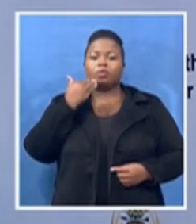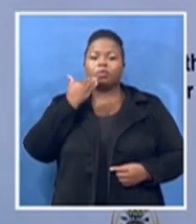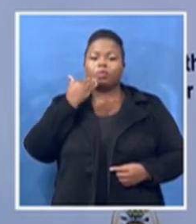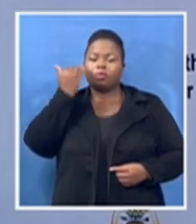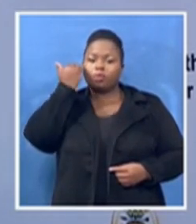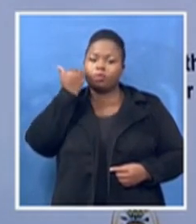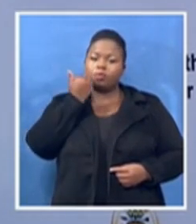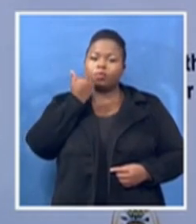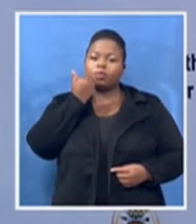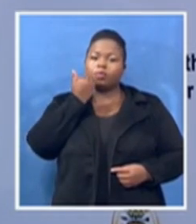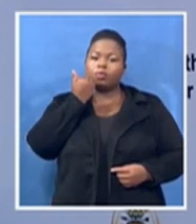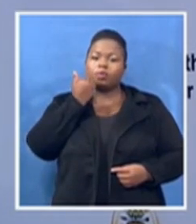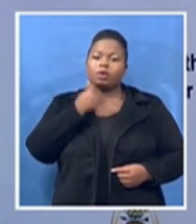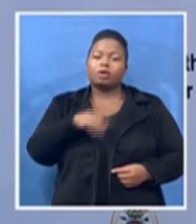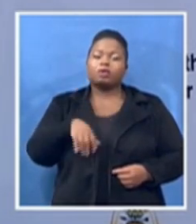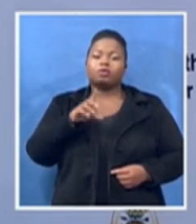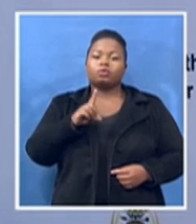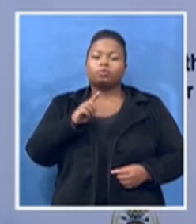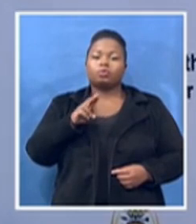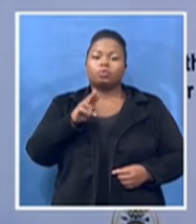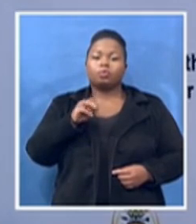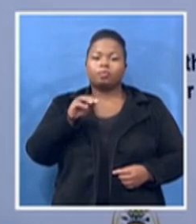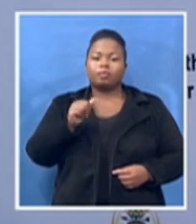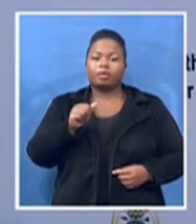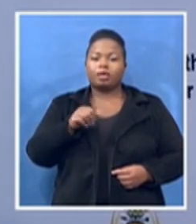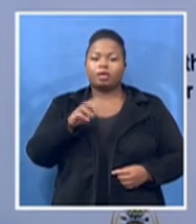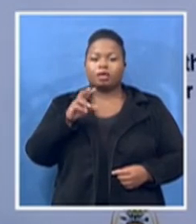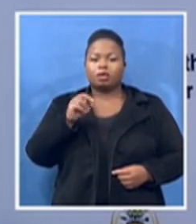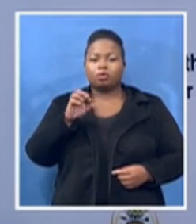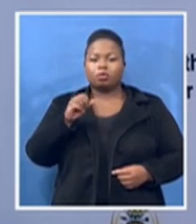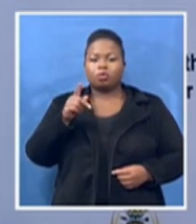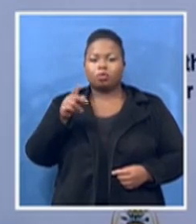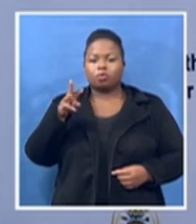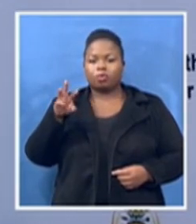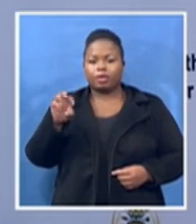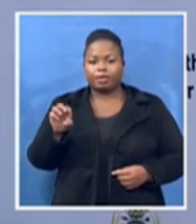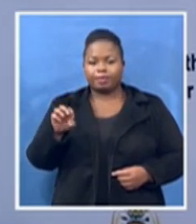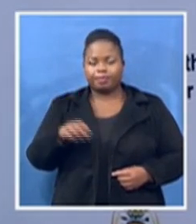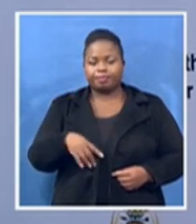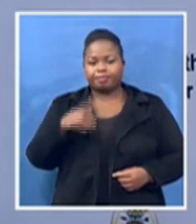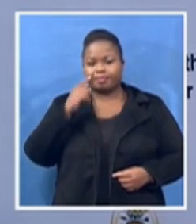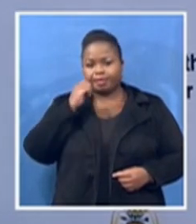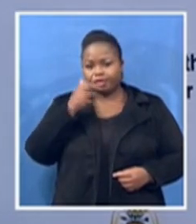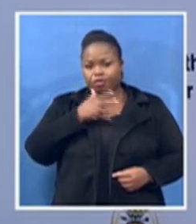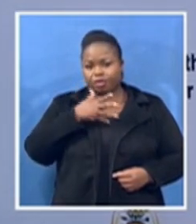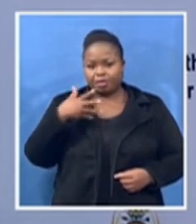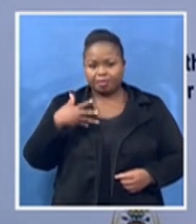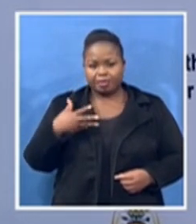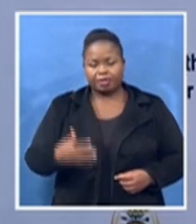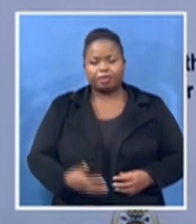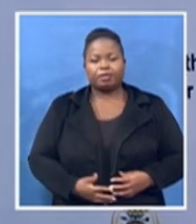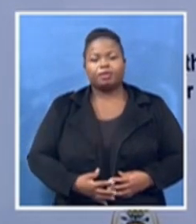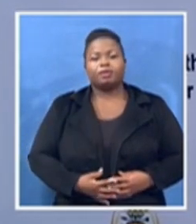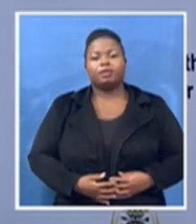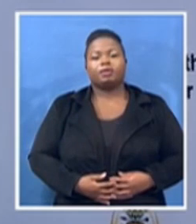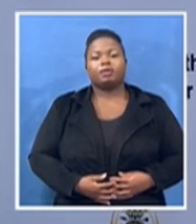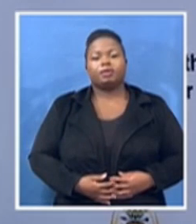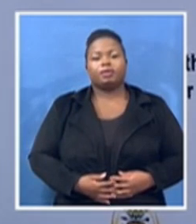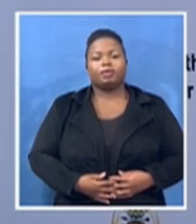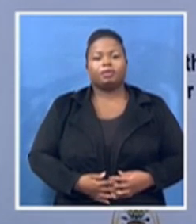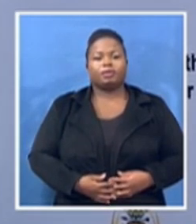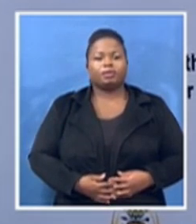Ladies and gentlemen, in extending this